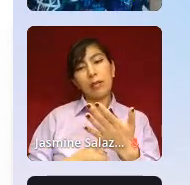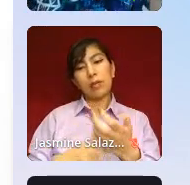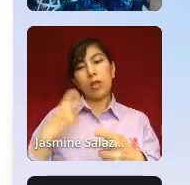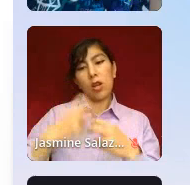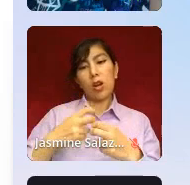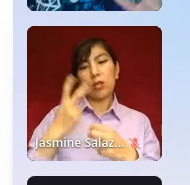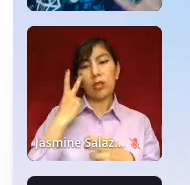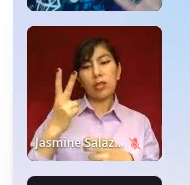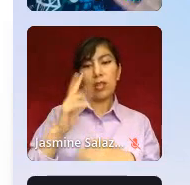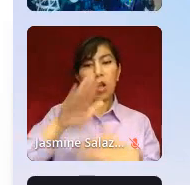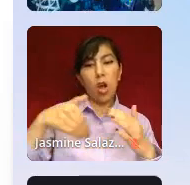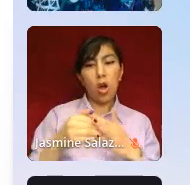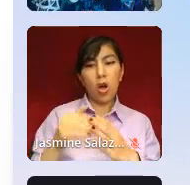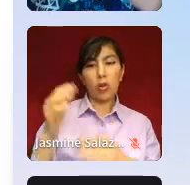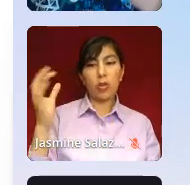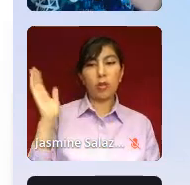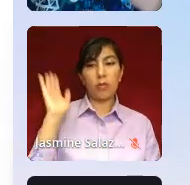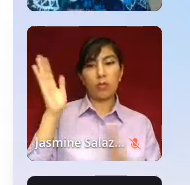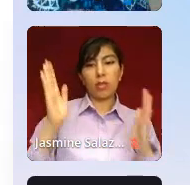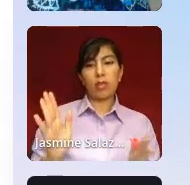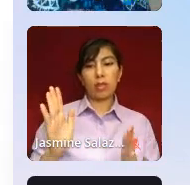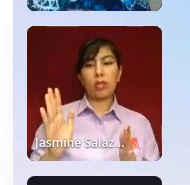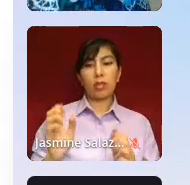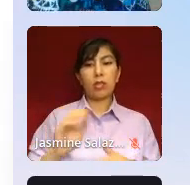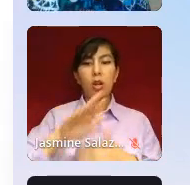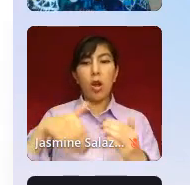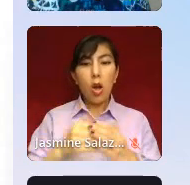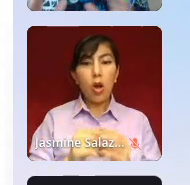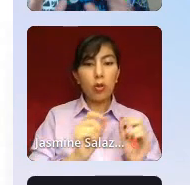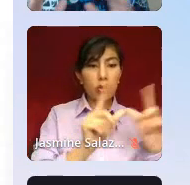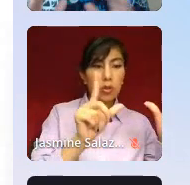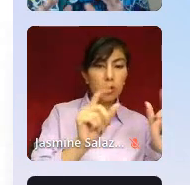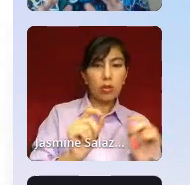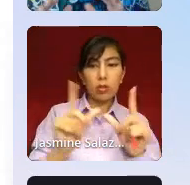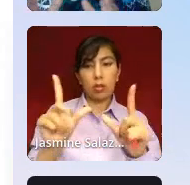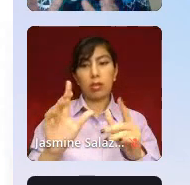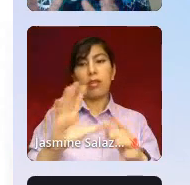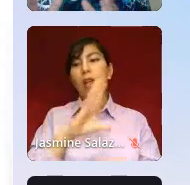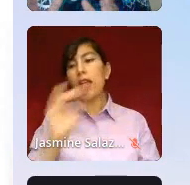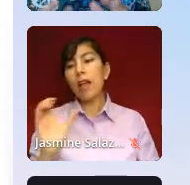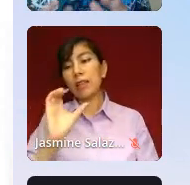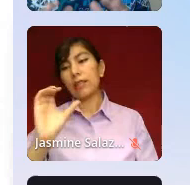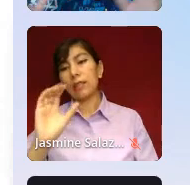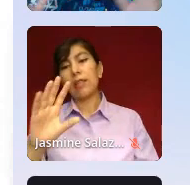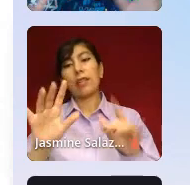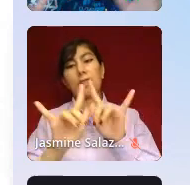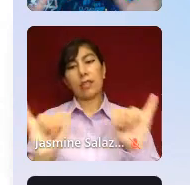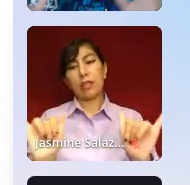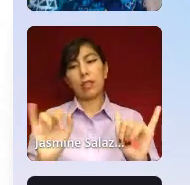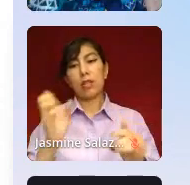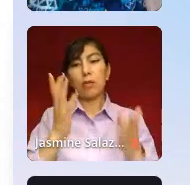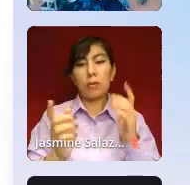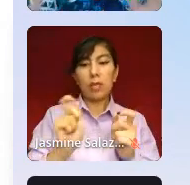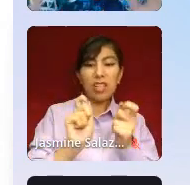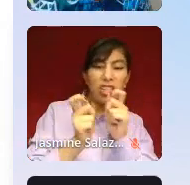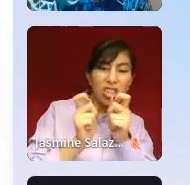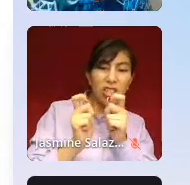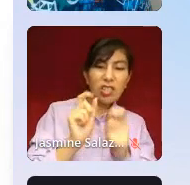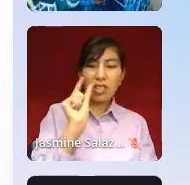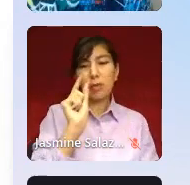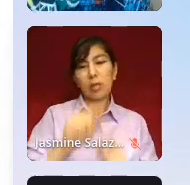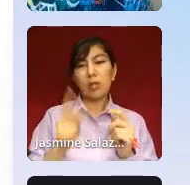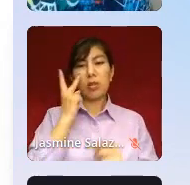presenters and all of the screens and the live closed captioning. So you may have to adjust a little bit so you can see everything